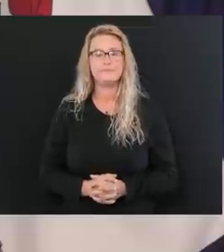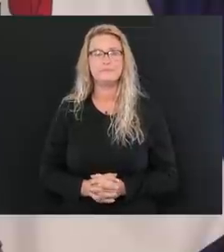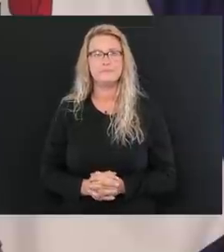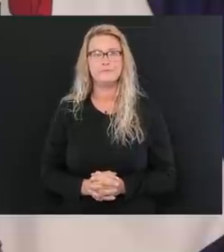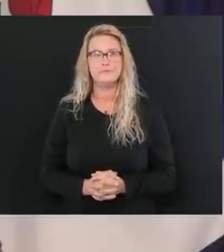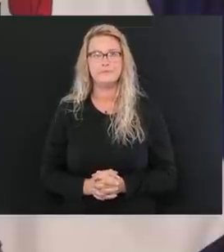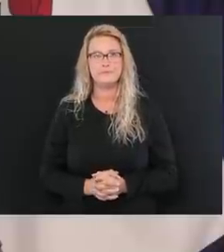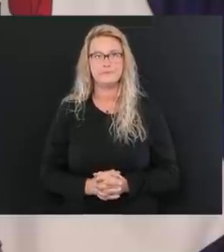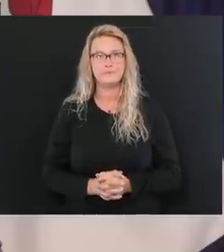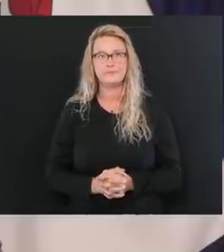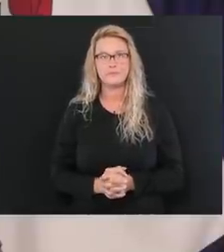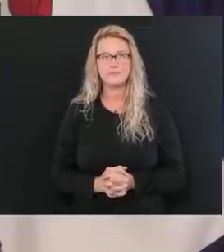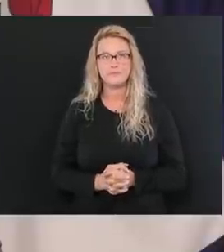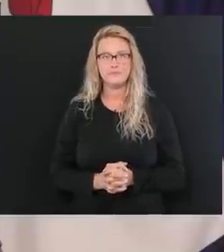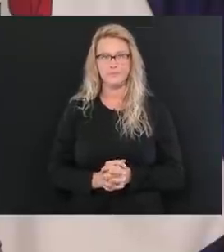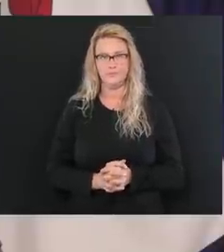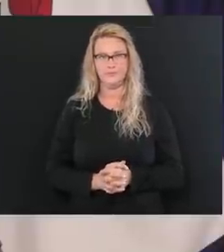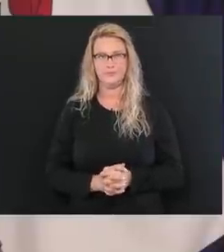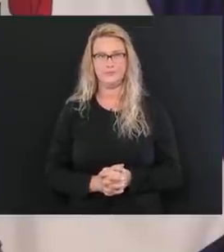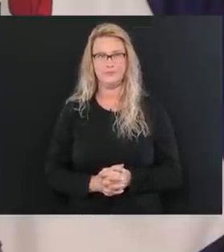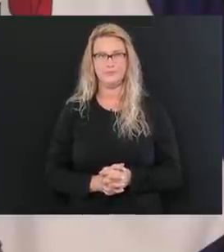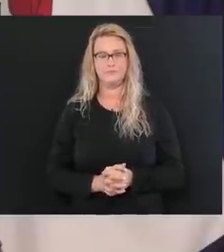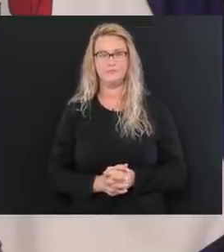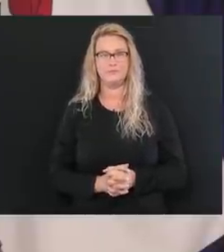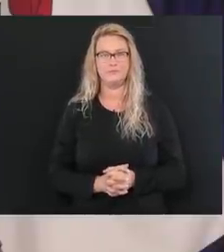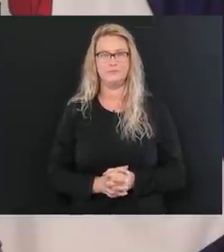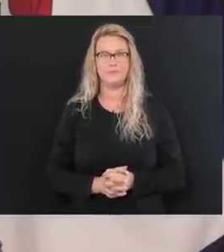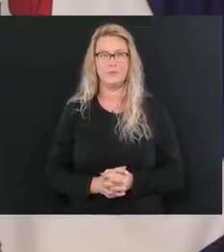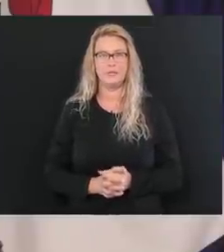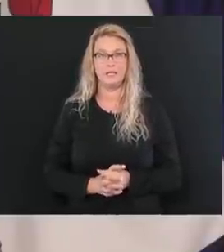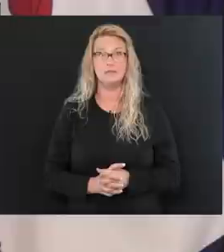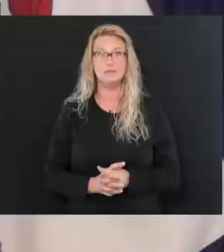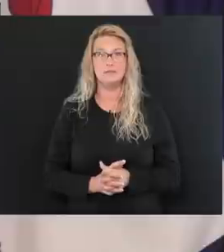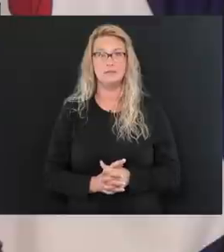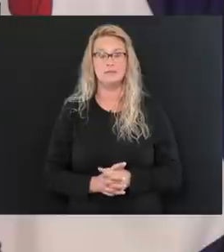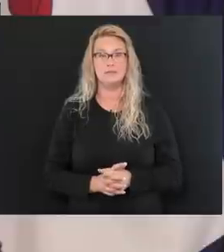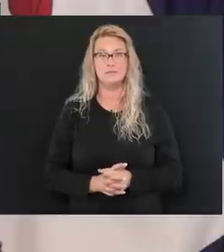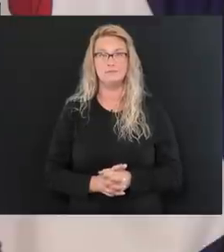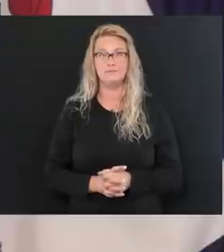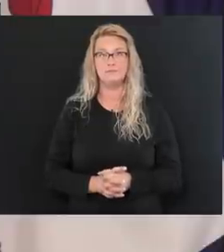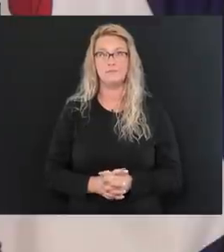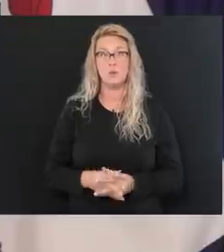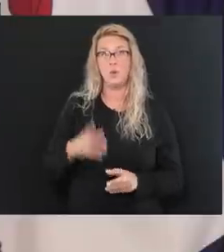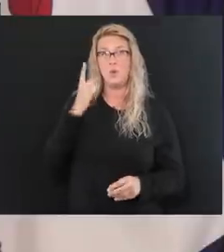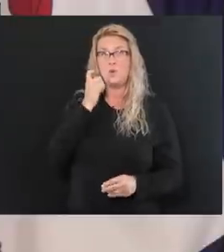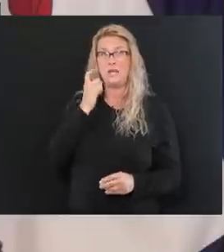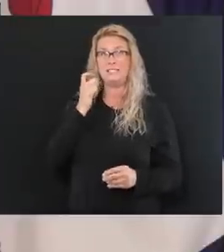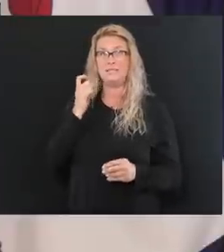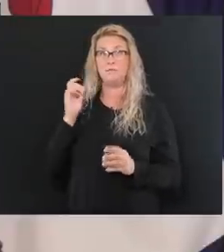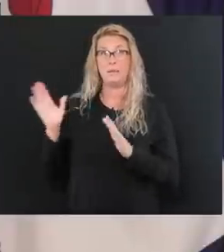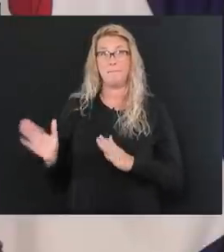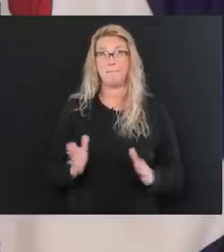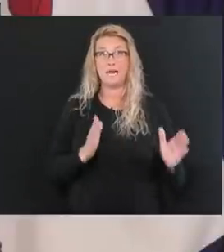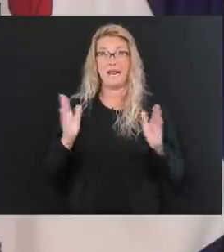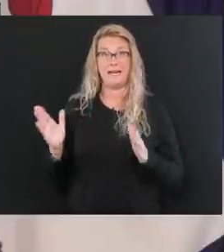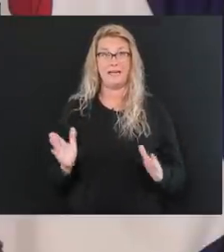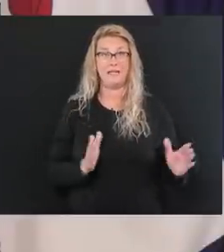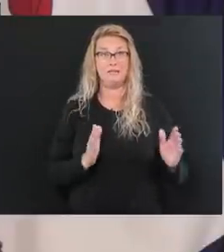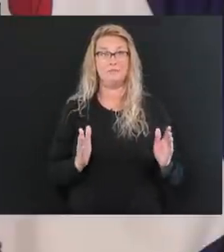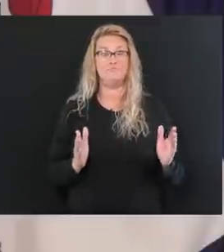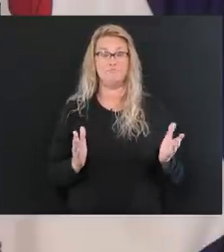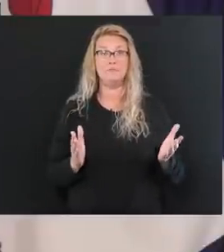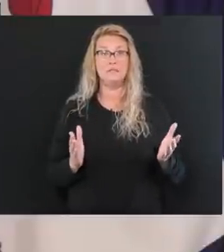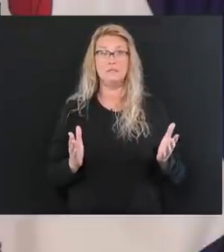that we just have been working on just in the last little bit that caused us to be late is just this. We don't have enough testing going on either.